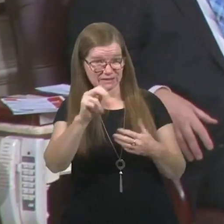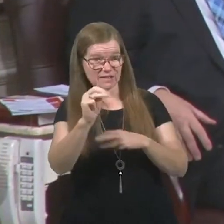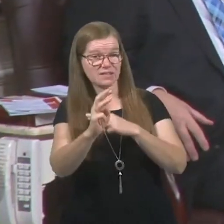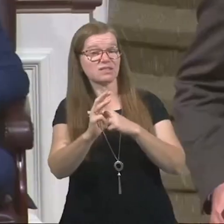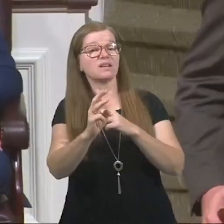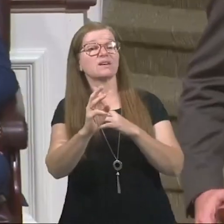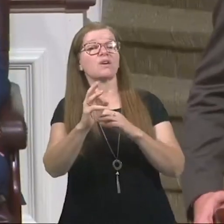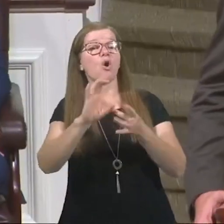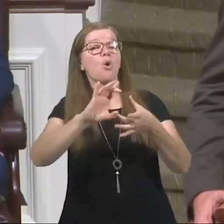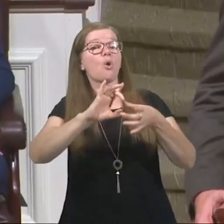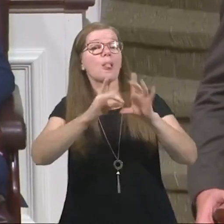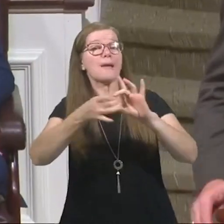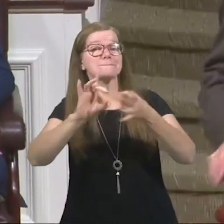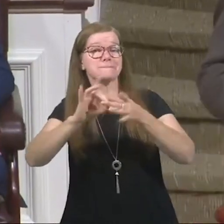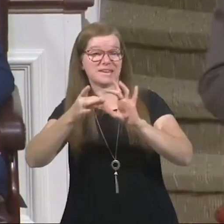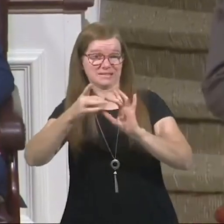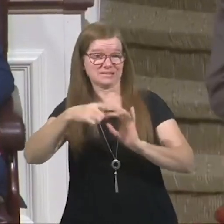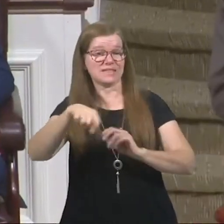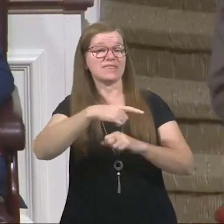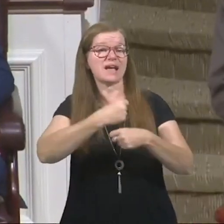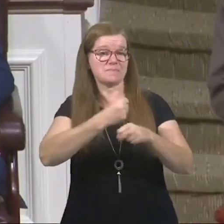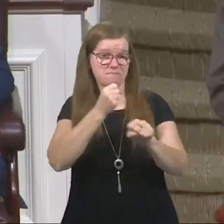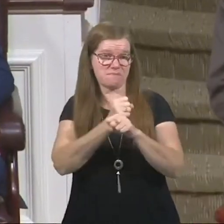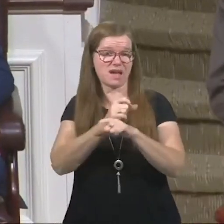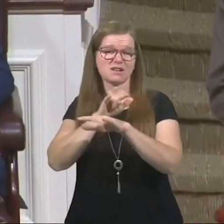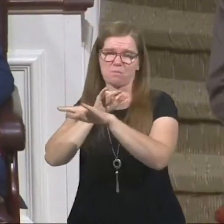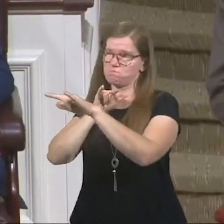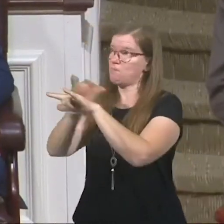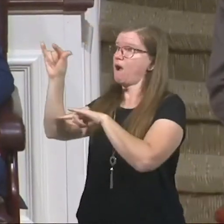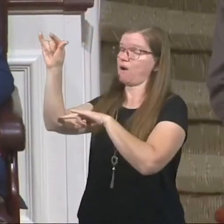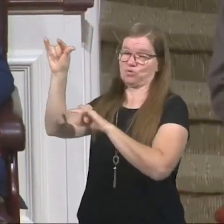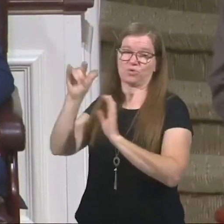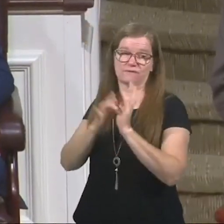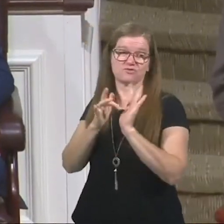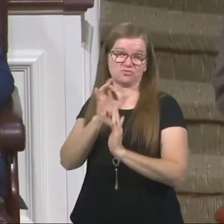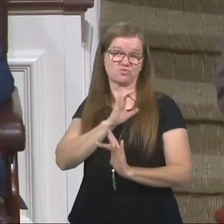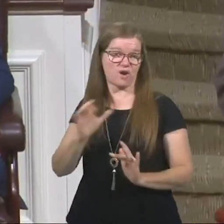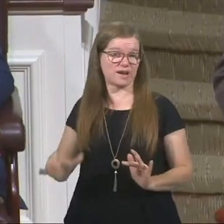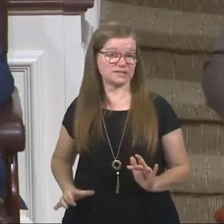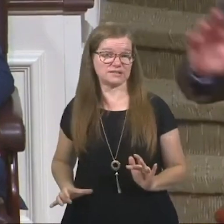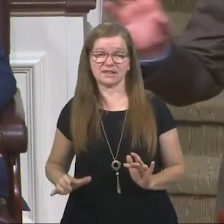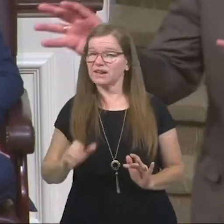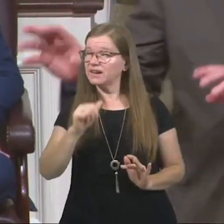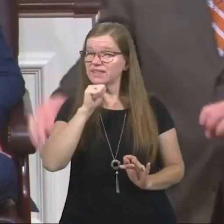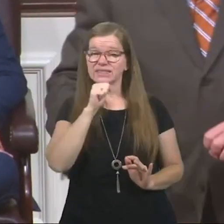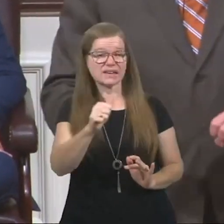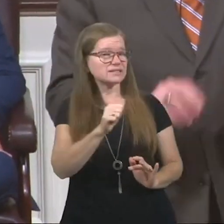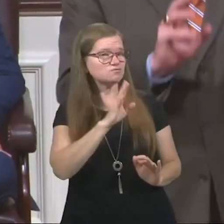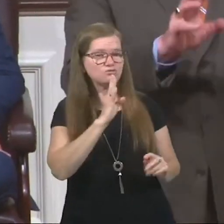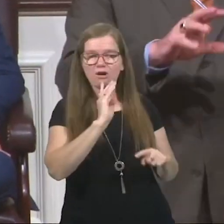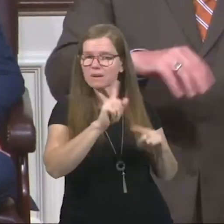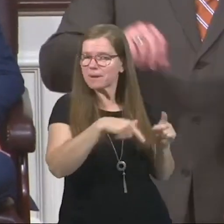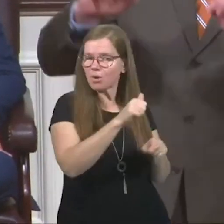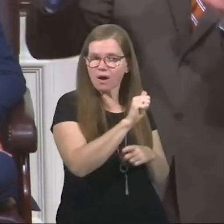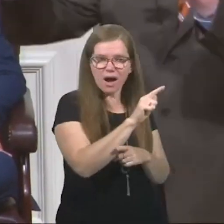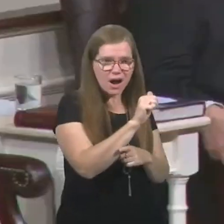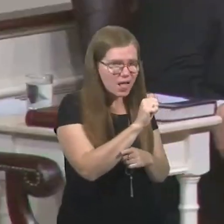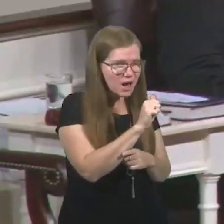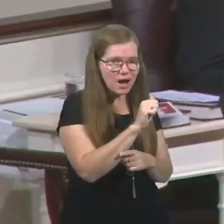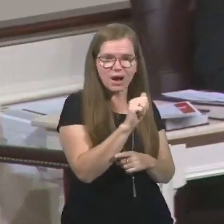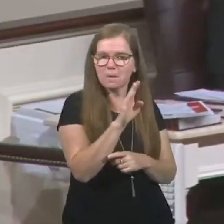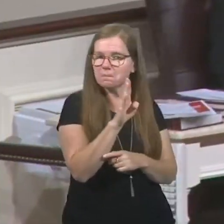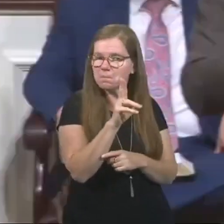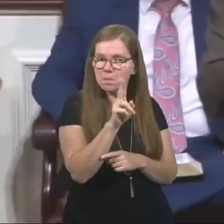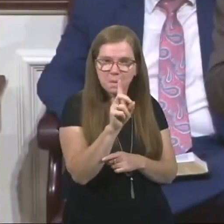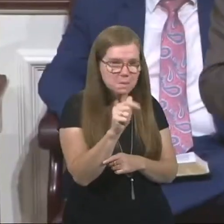a mockery of the person of Jesus Christ. They didn't approach Allah. They didn't approach Buddha. They didn't approach the